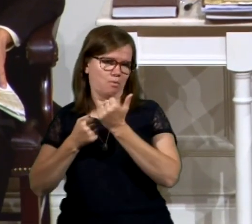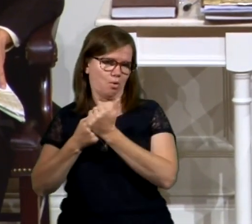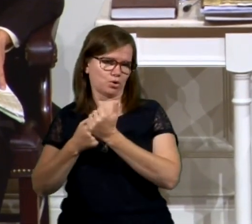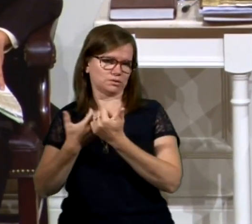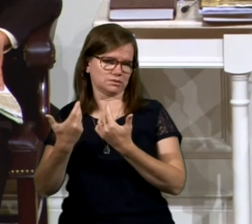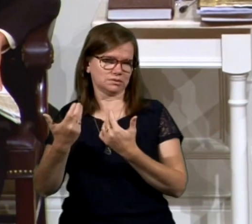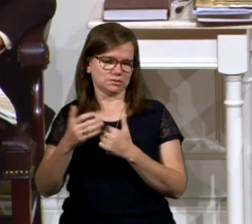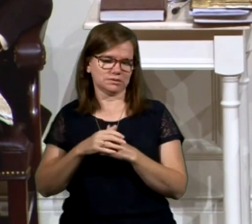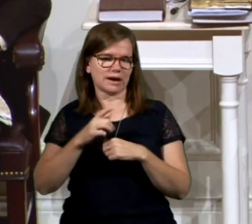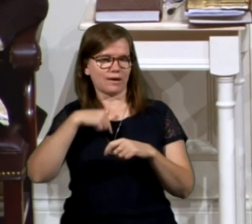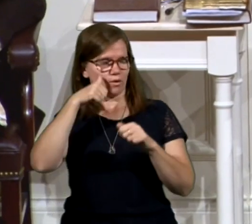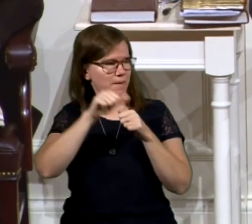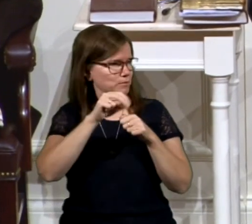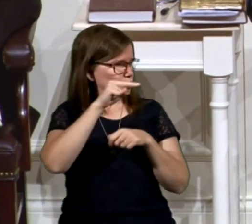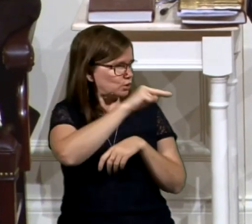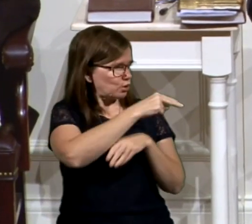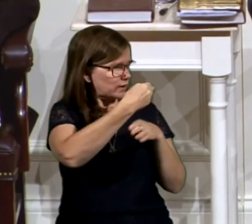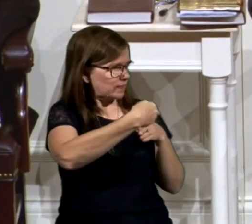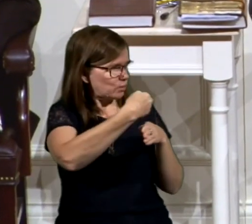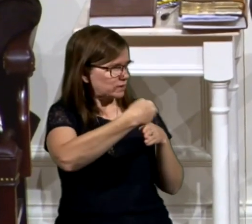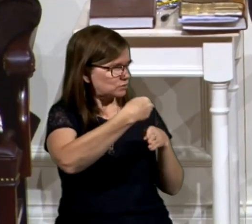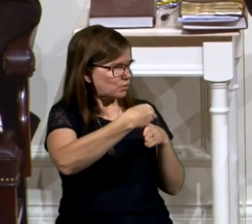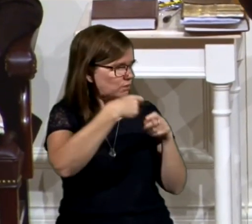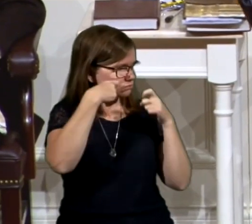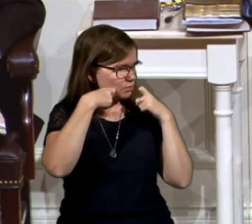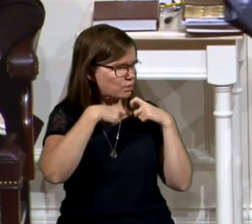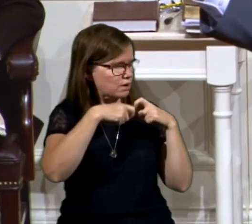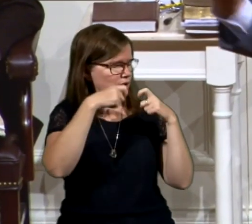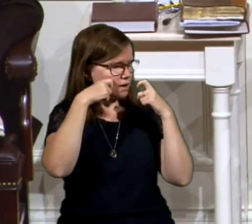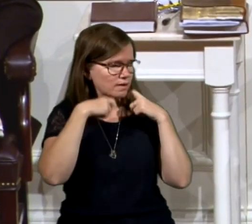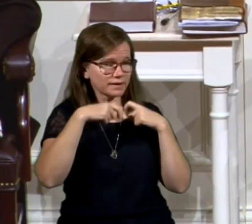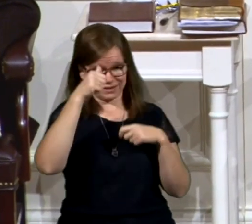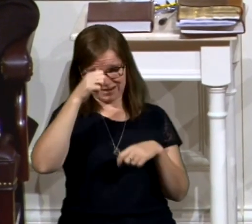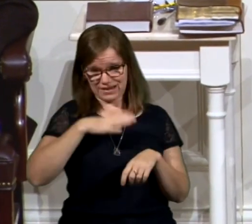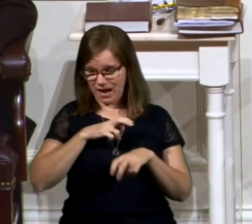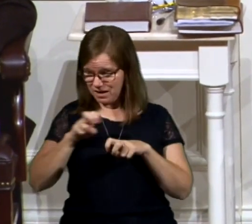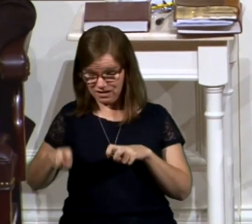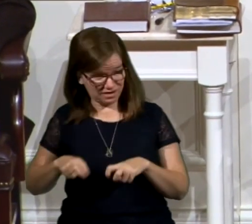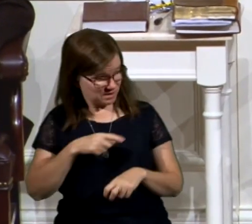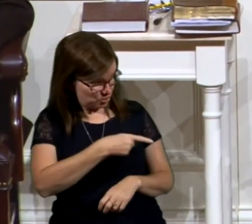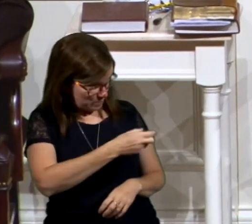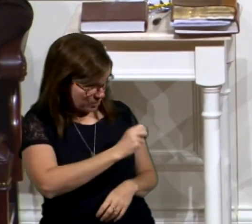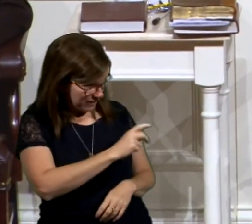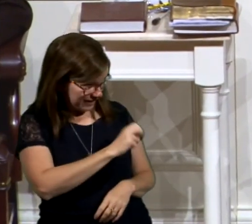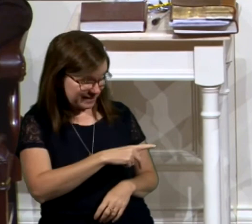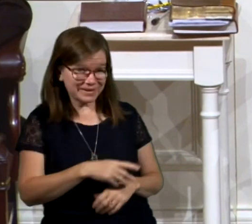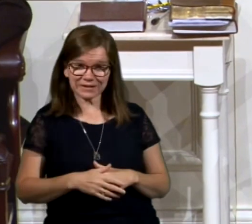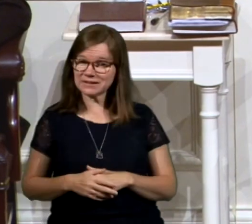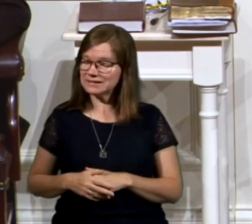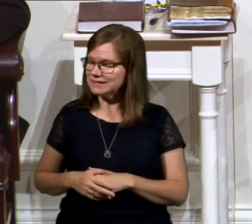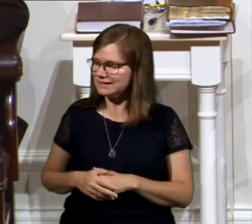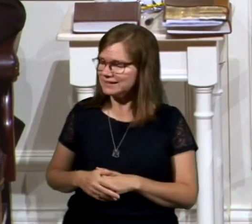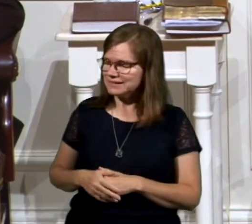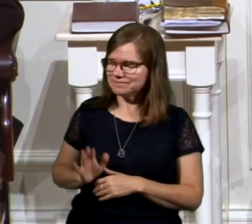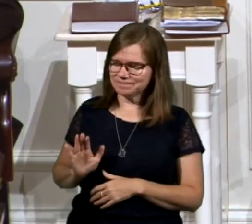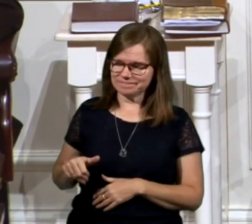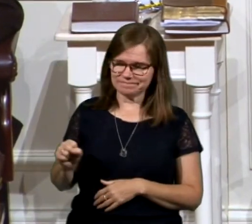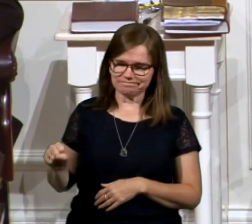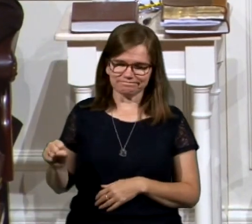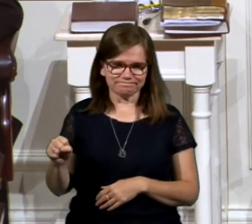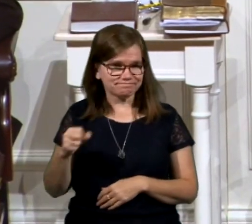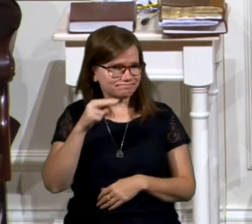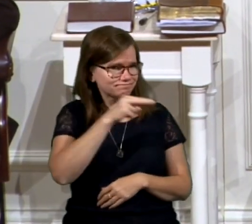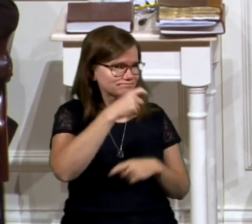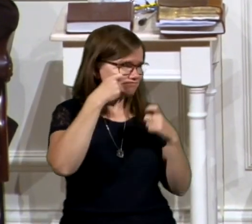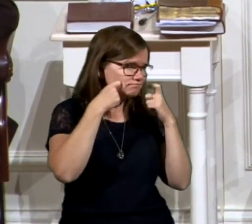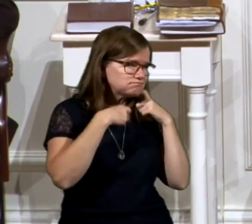remember looking out the window and just bawling. I had the guy next to me and said, man, you're going be okay? I said, yeah, I'm okay. Looking out